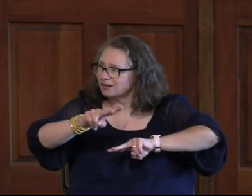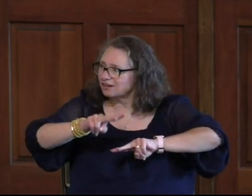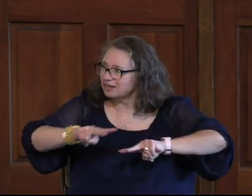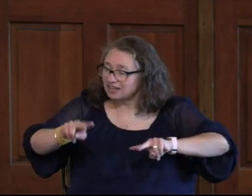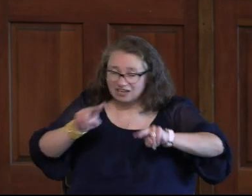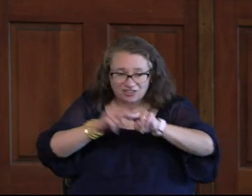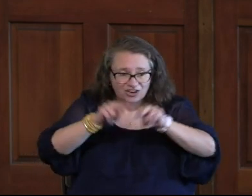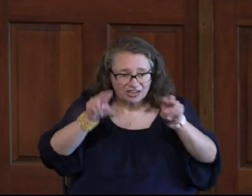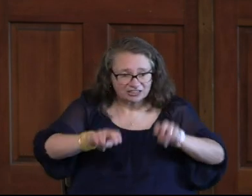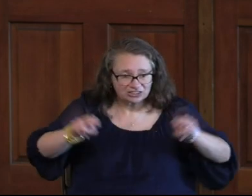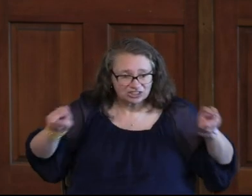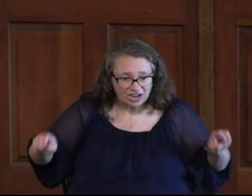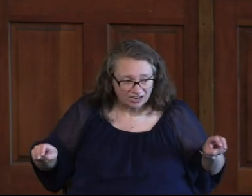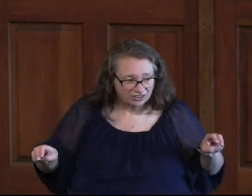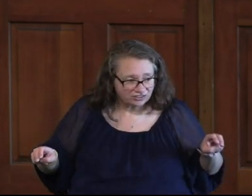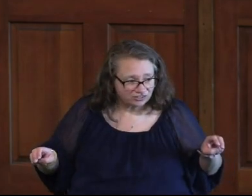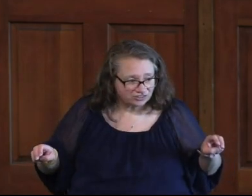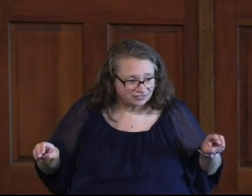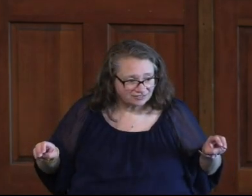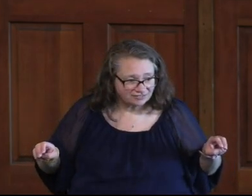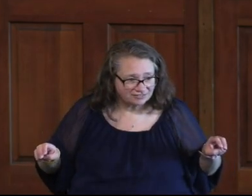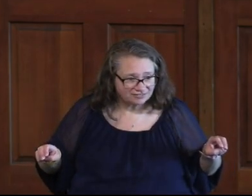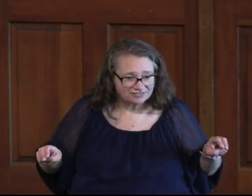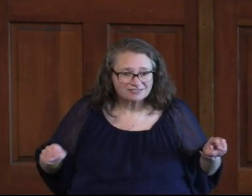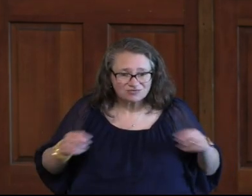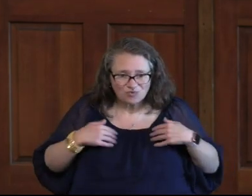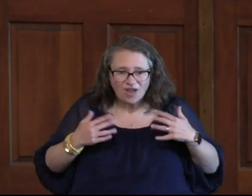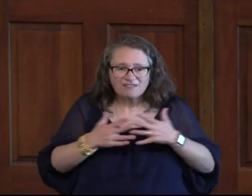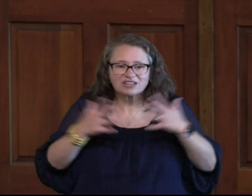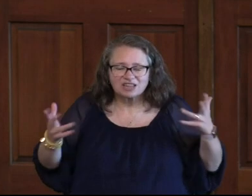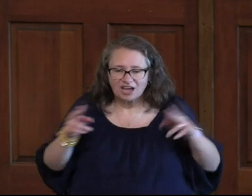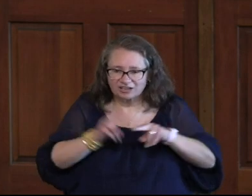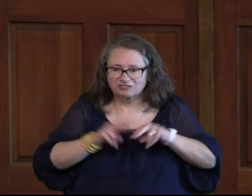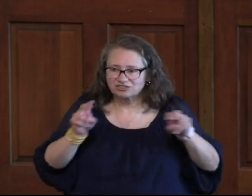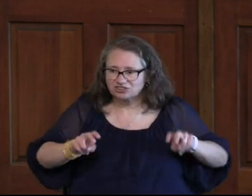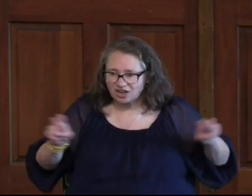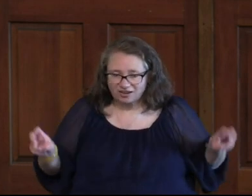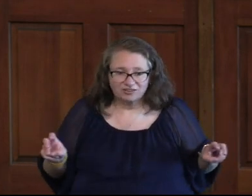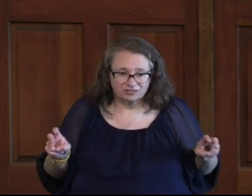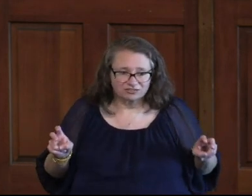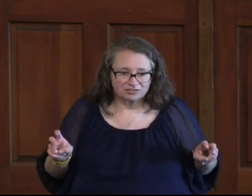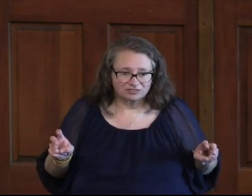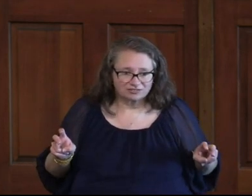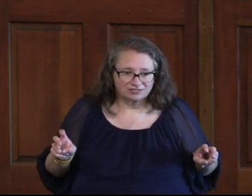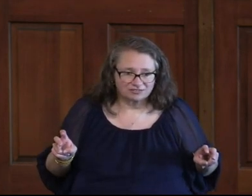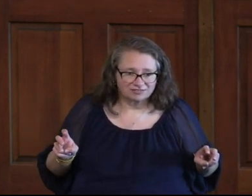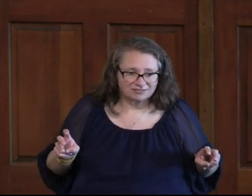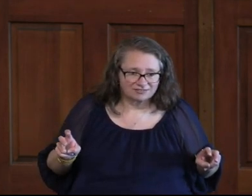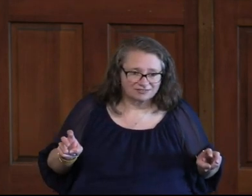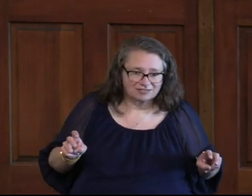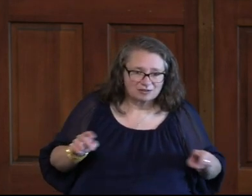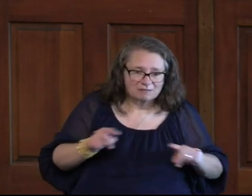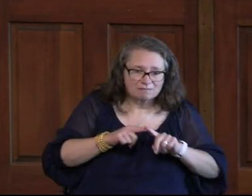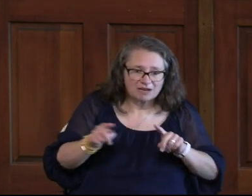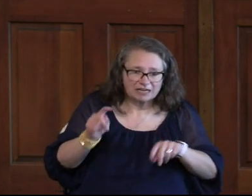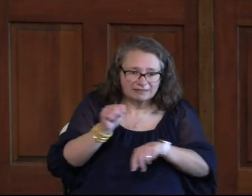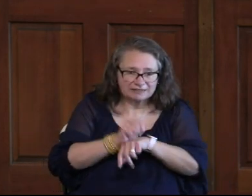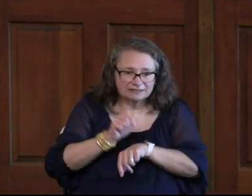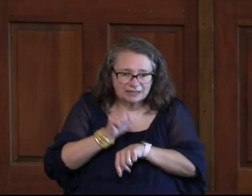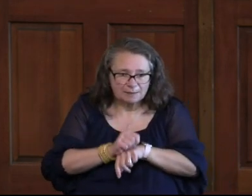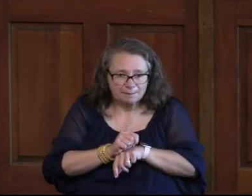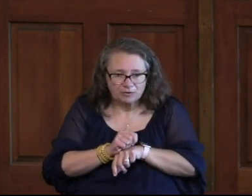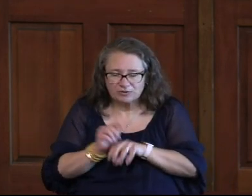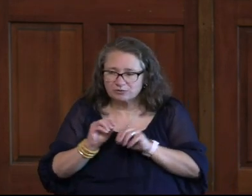Are There Any Seats We Got A Lot Of Seats Okay But In The Temple